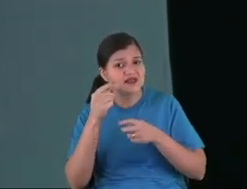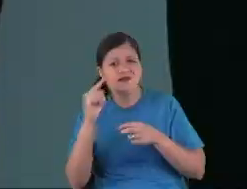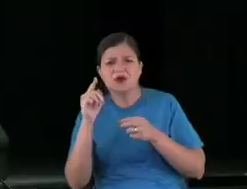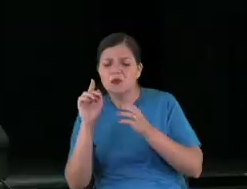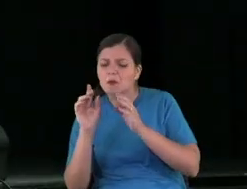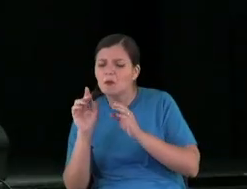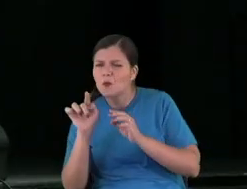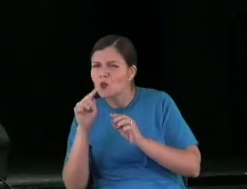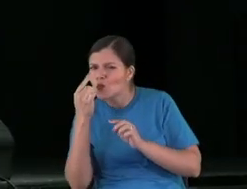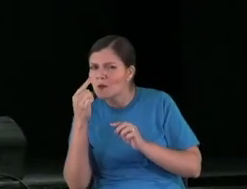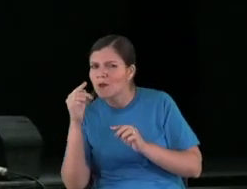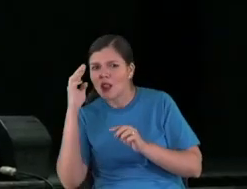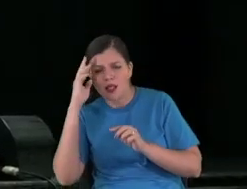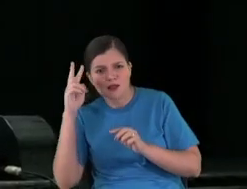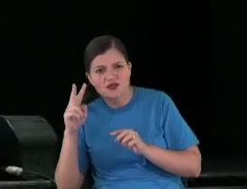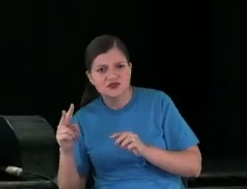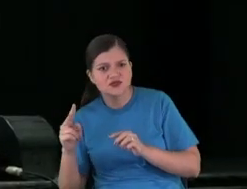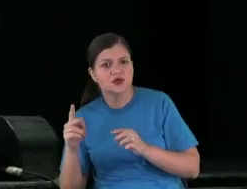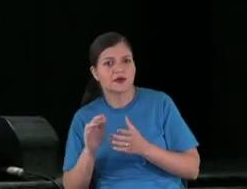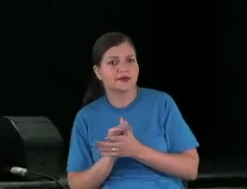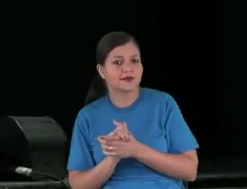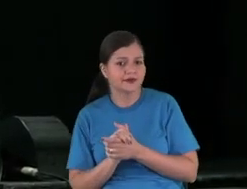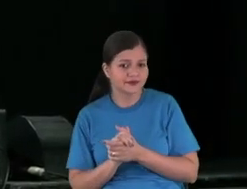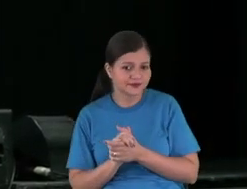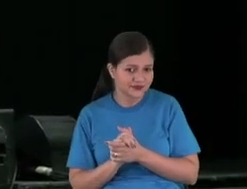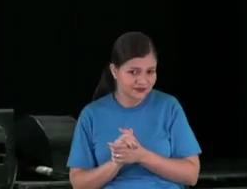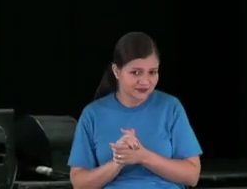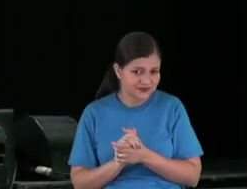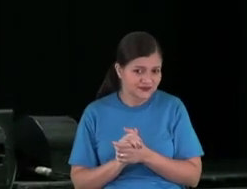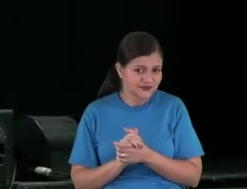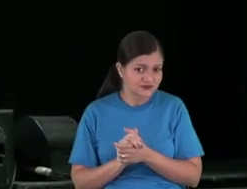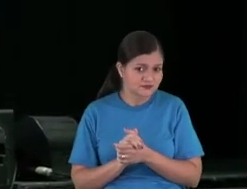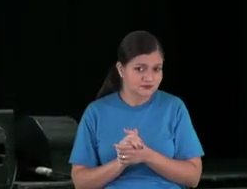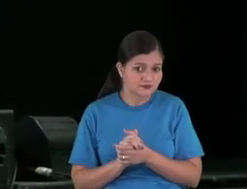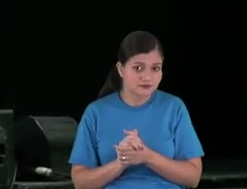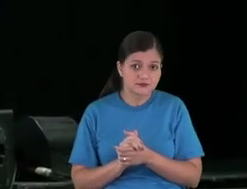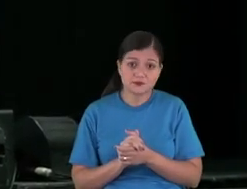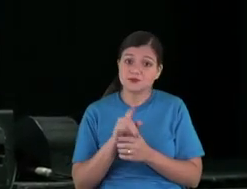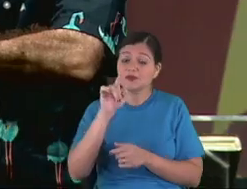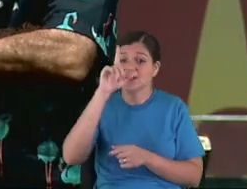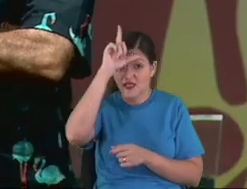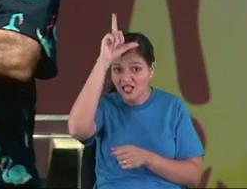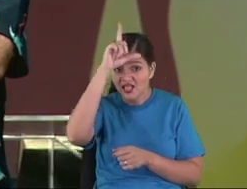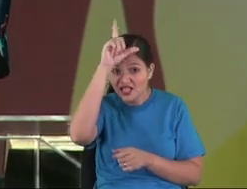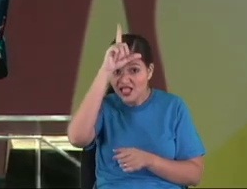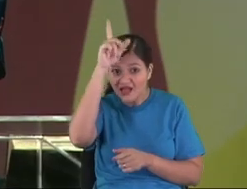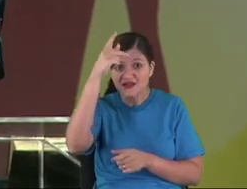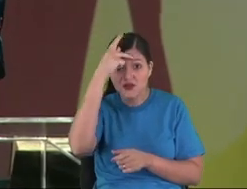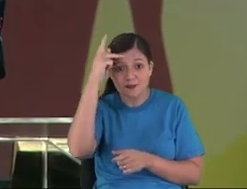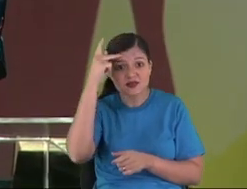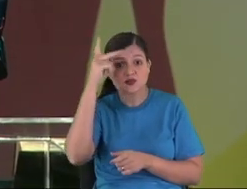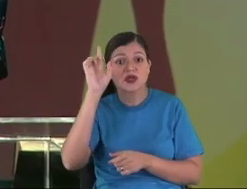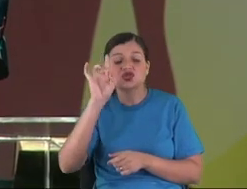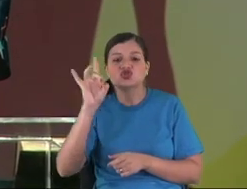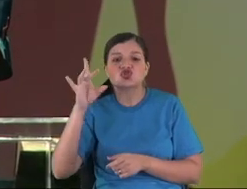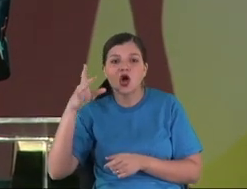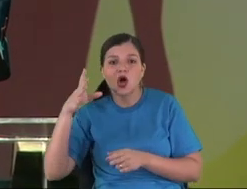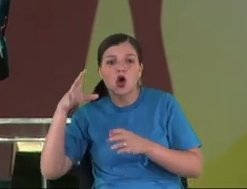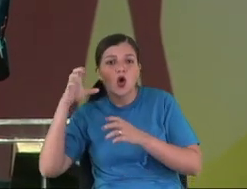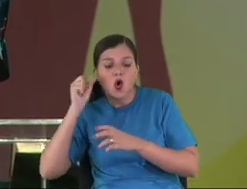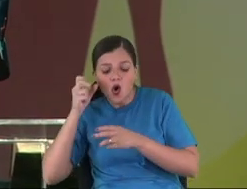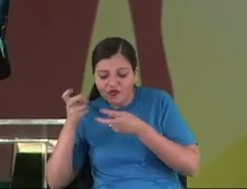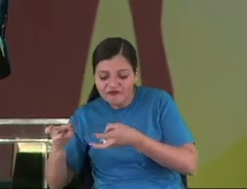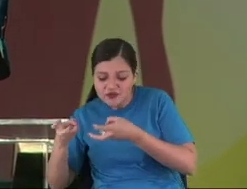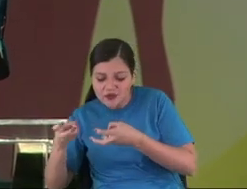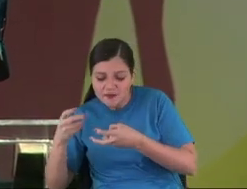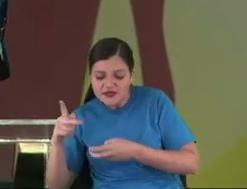hear just a part. how can you say fool from Amazon? say, we say here if you